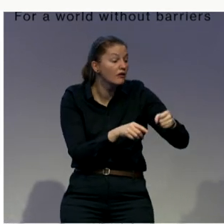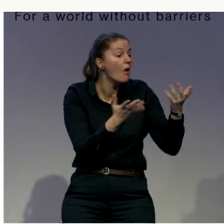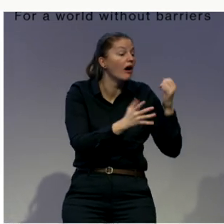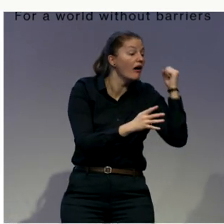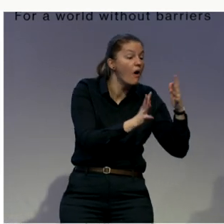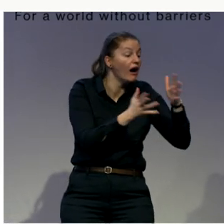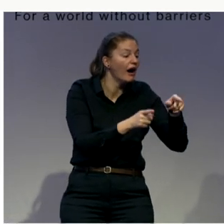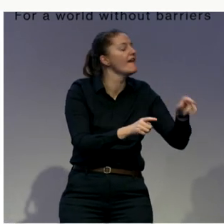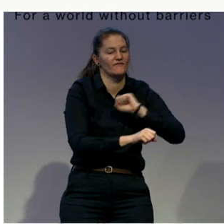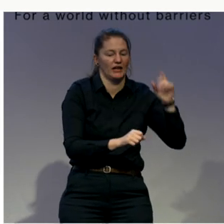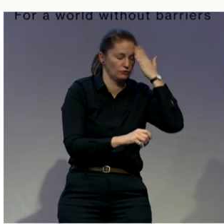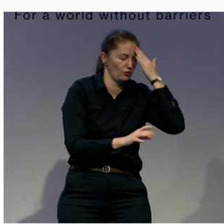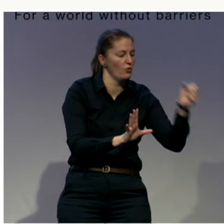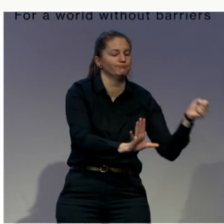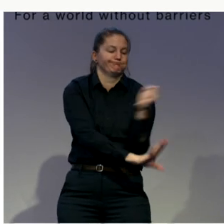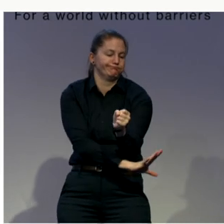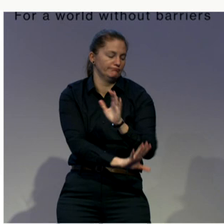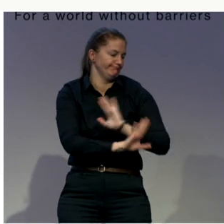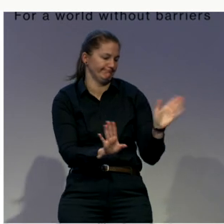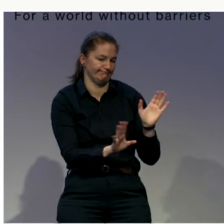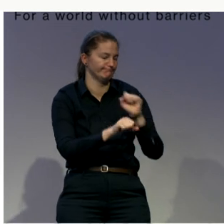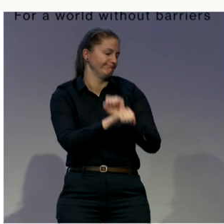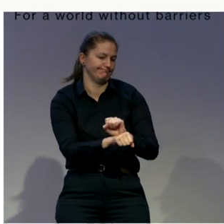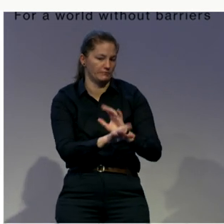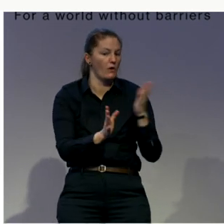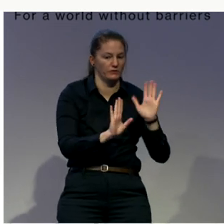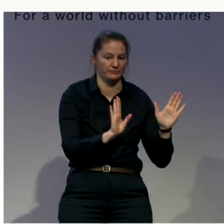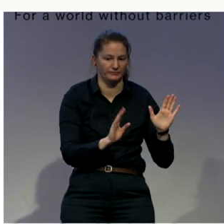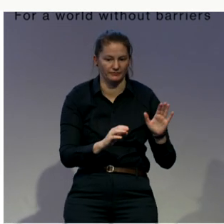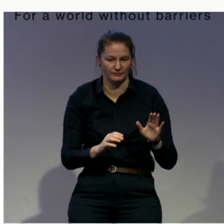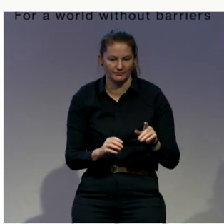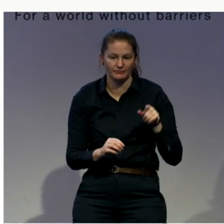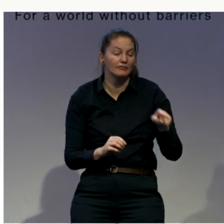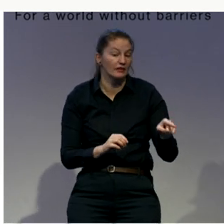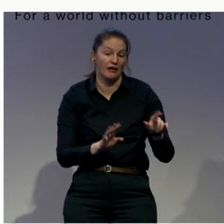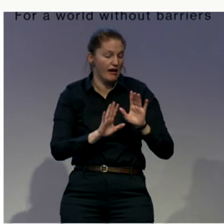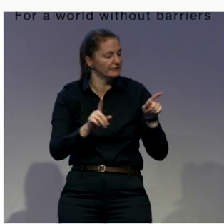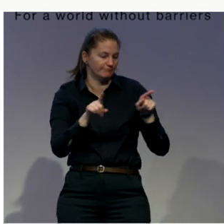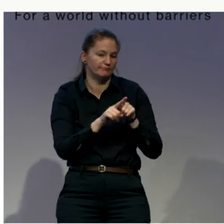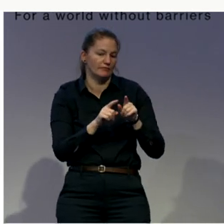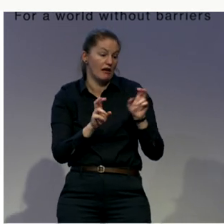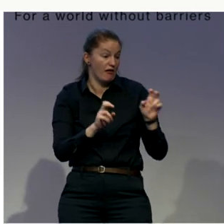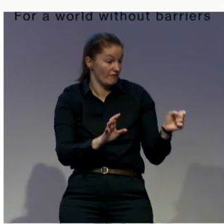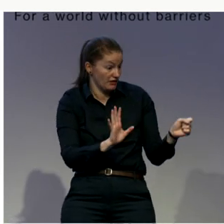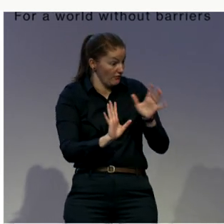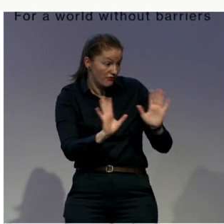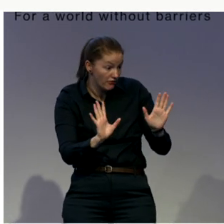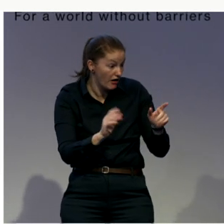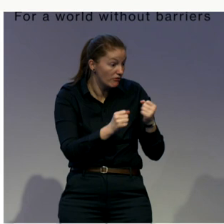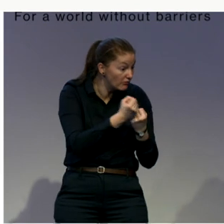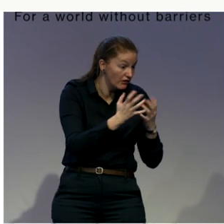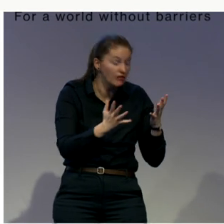for people with disabilities specifically, also is to get in the mindset of